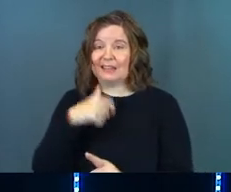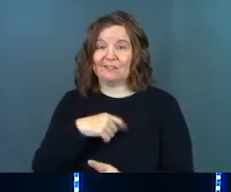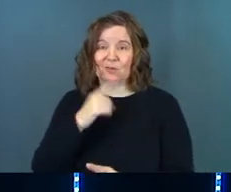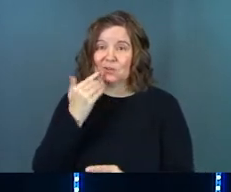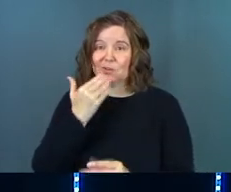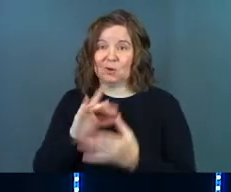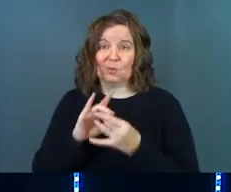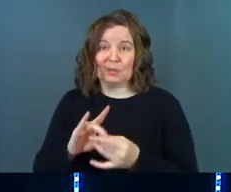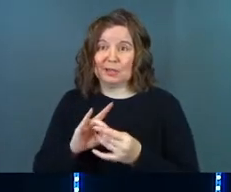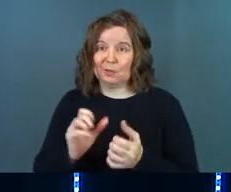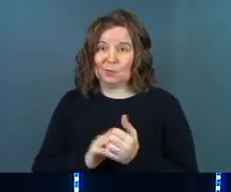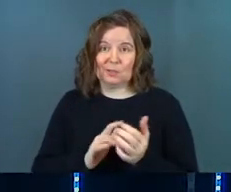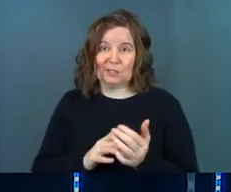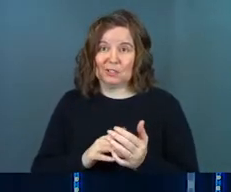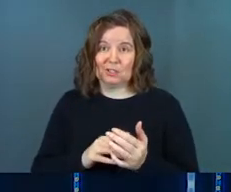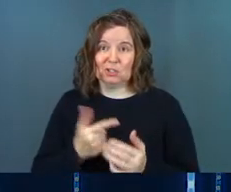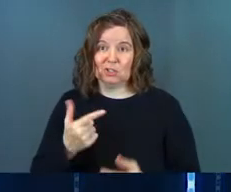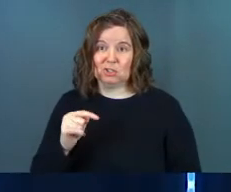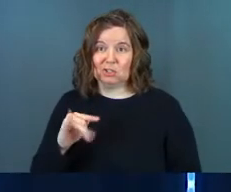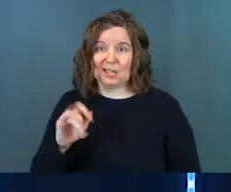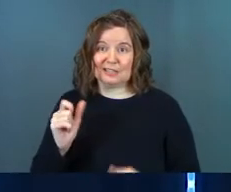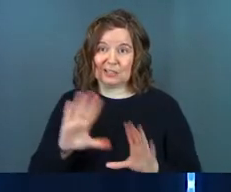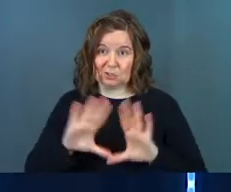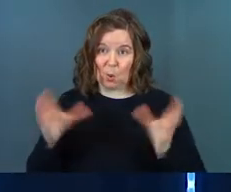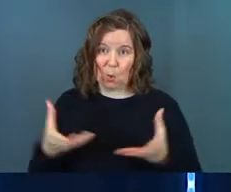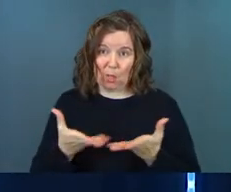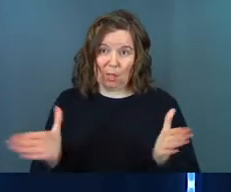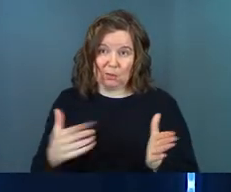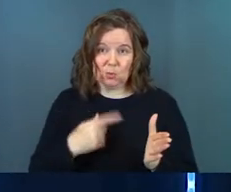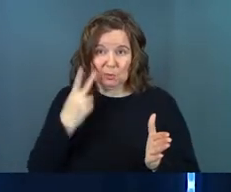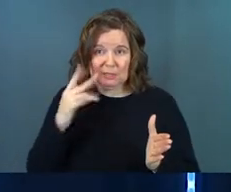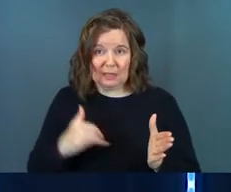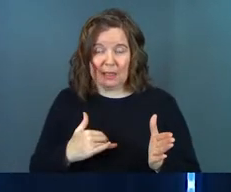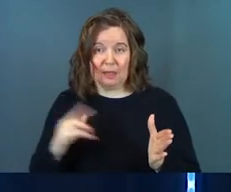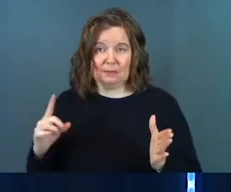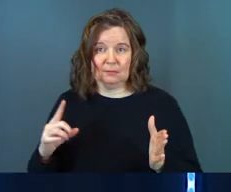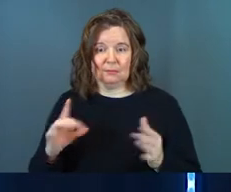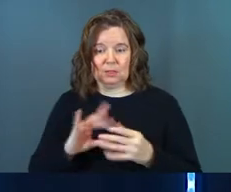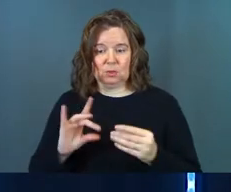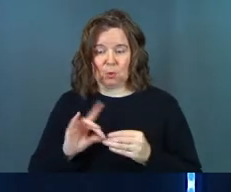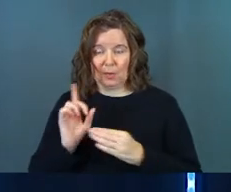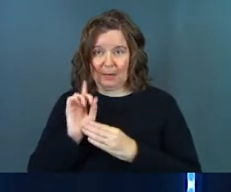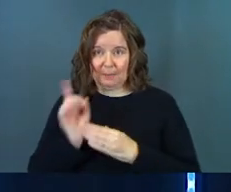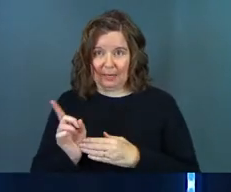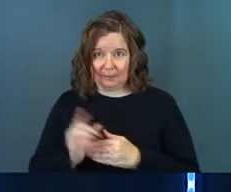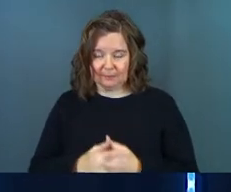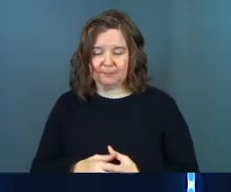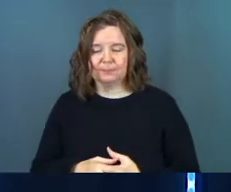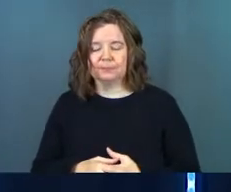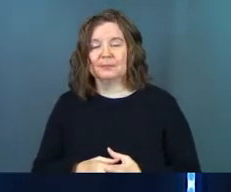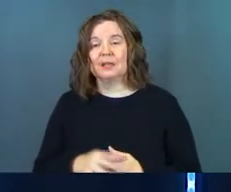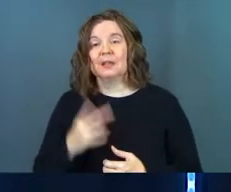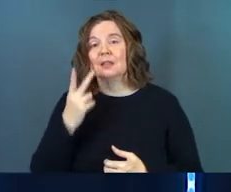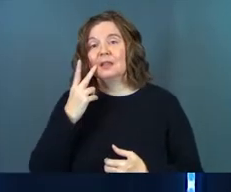a really great relationship with Gentiles as a whole. You're going to see that come up in the story in just a minute. They saw Gentiles as